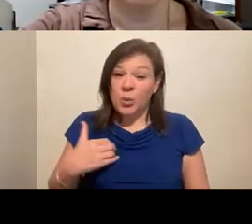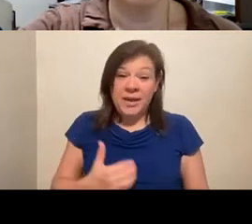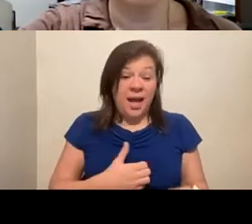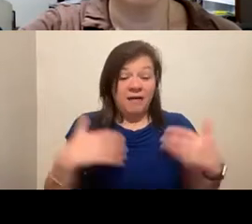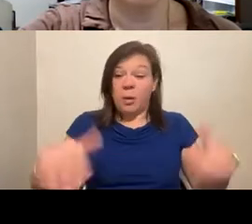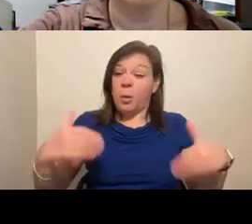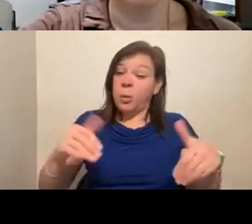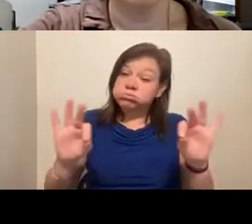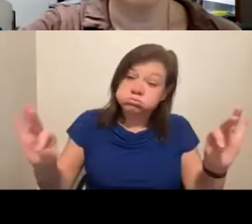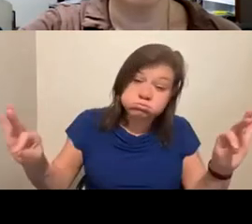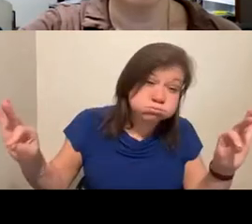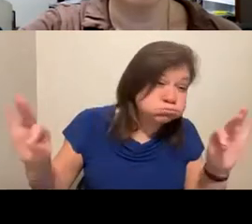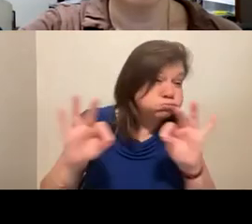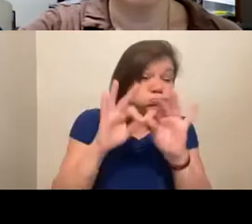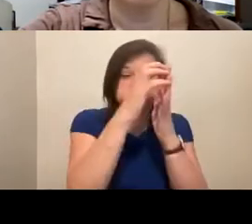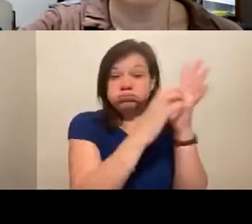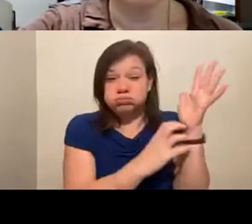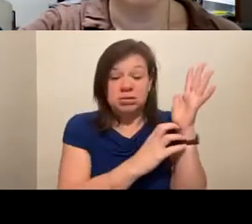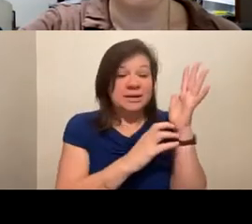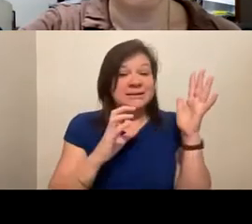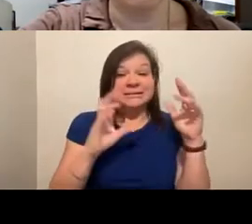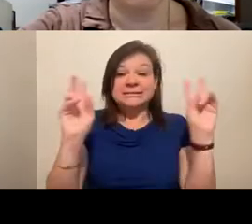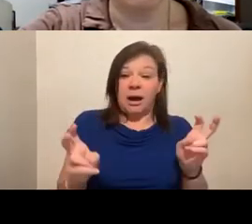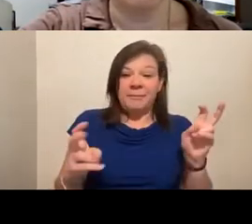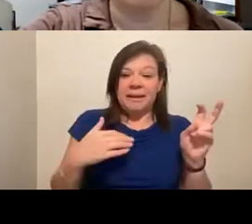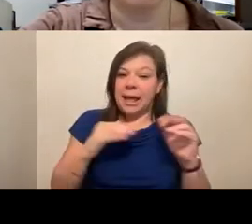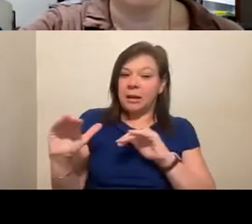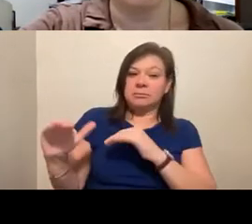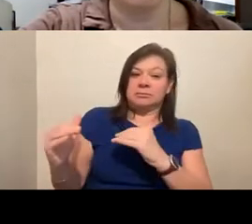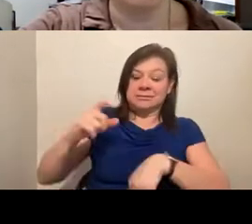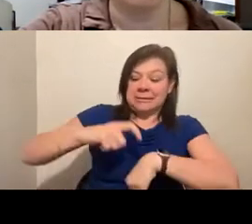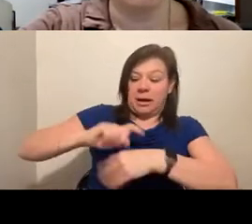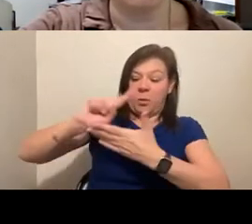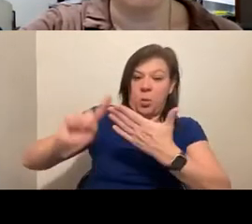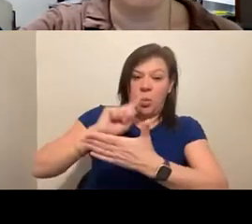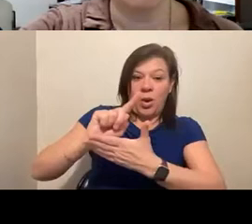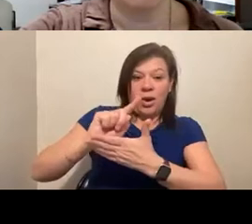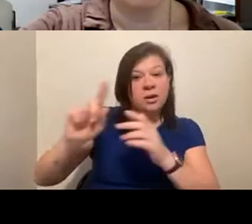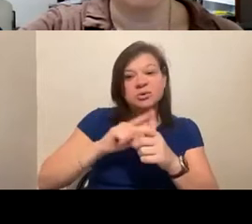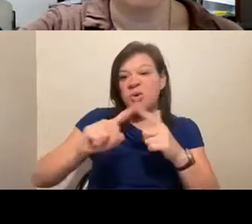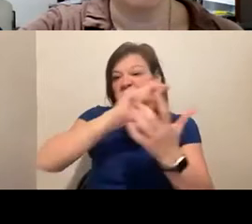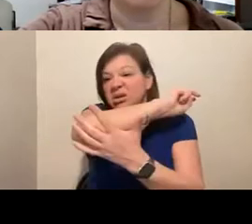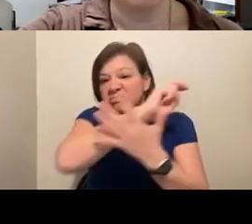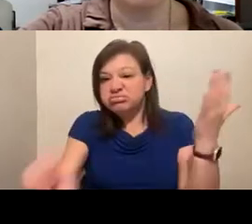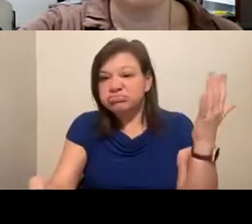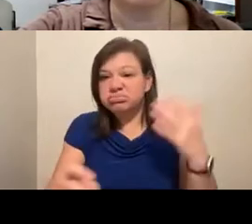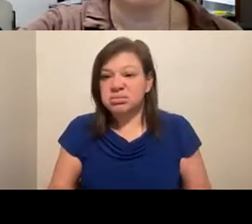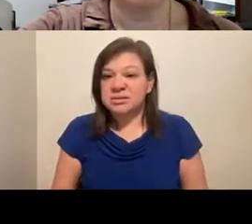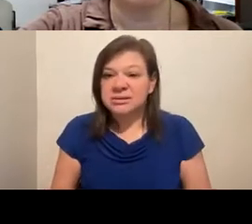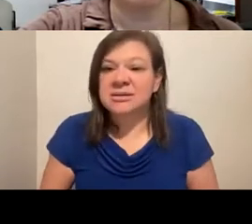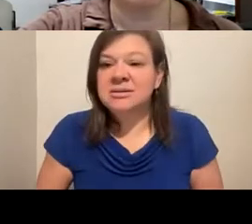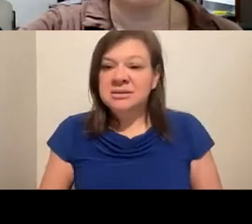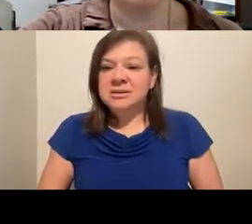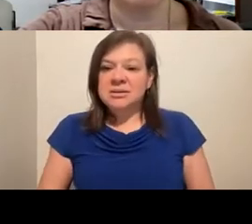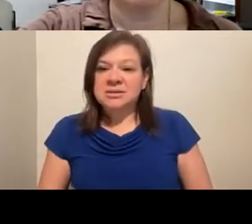and a tight hour. So I'm going to really just jump right in and ask people to